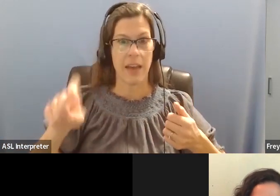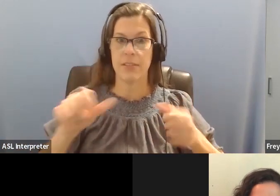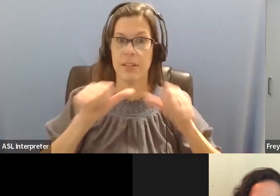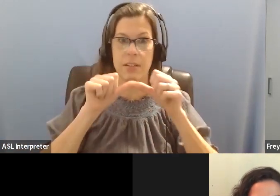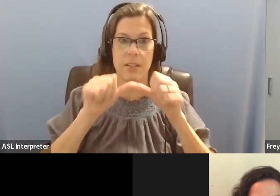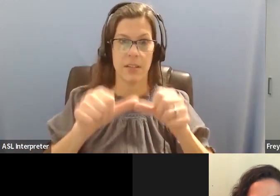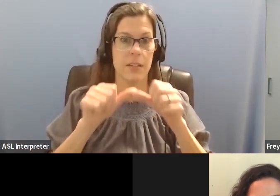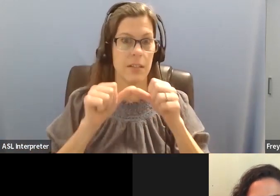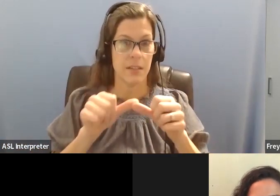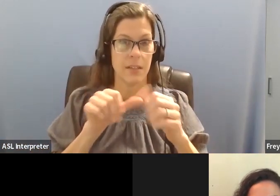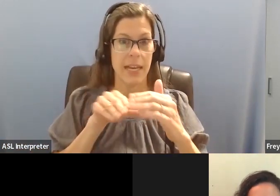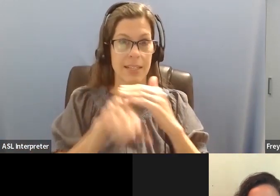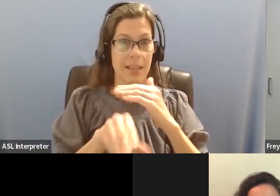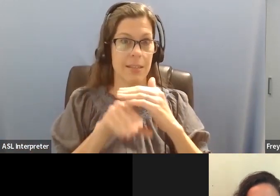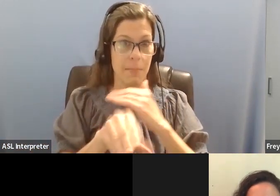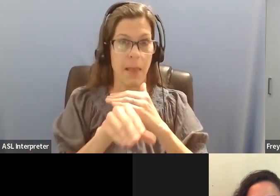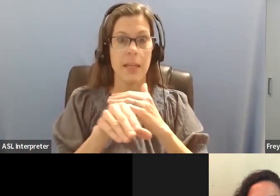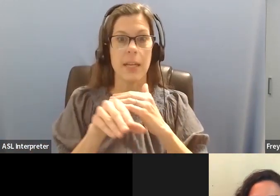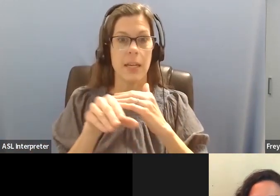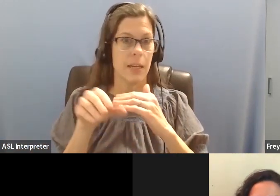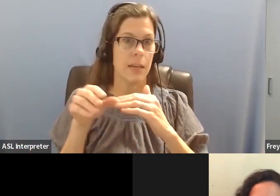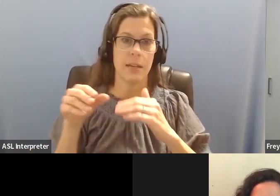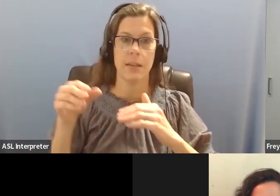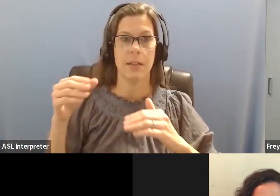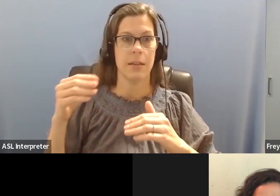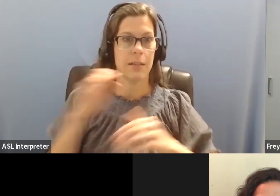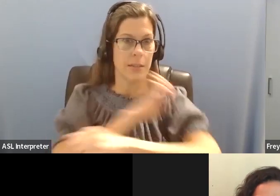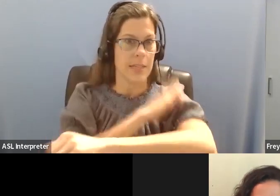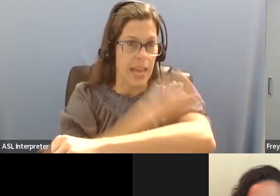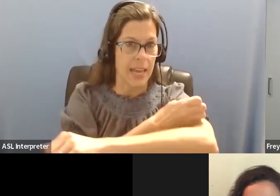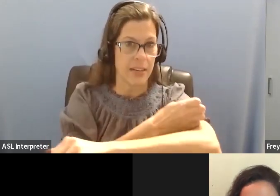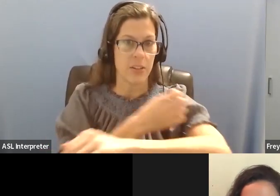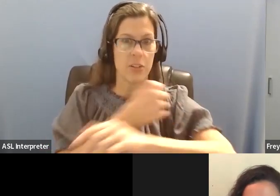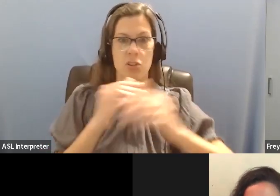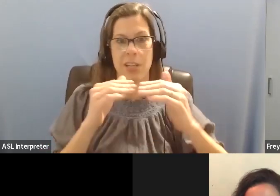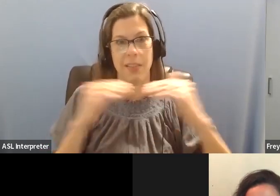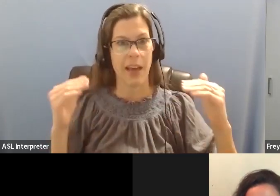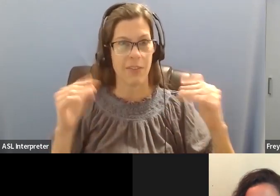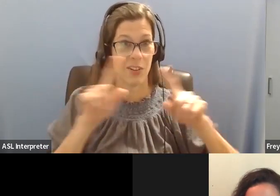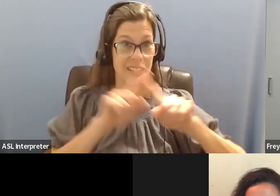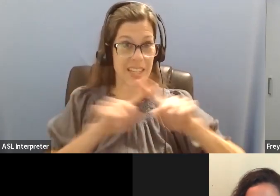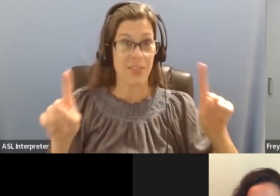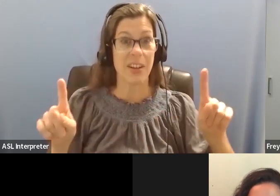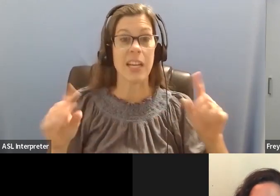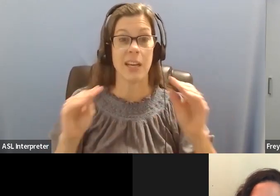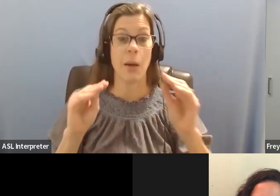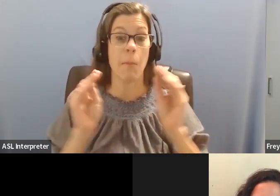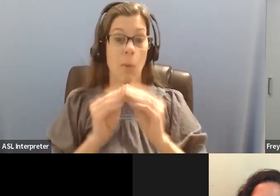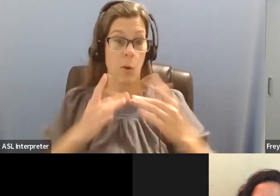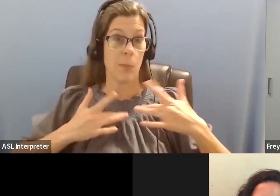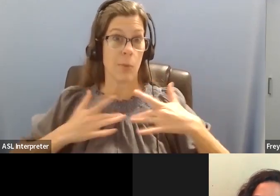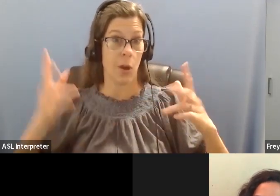stability is not the same. So I'm more accident prone because of that.